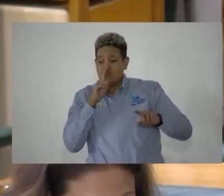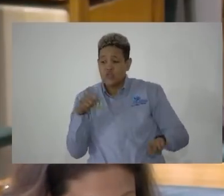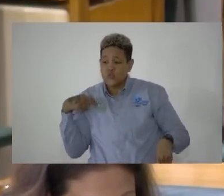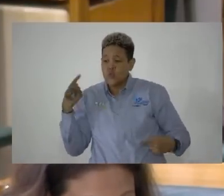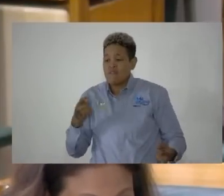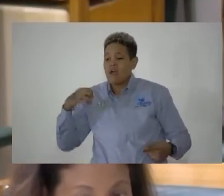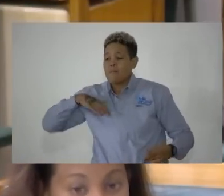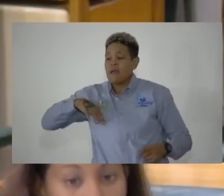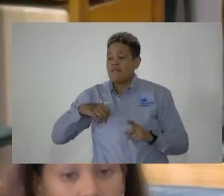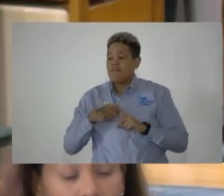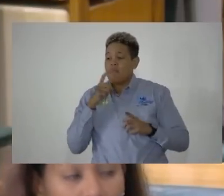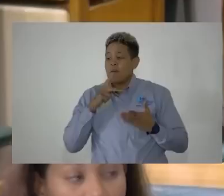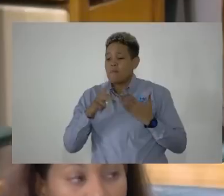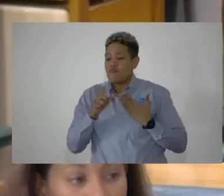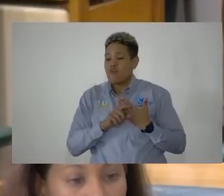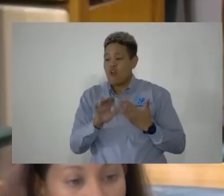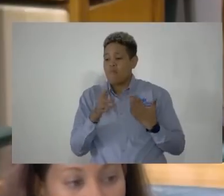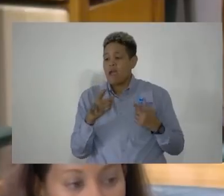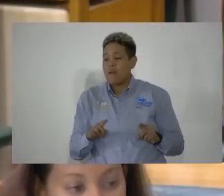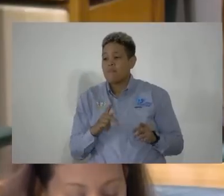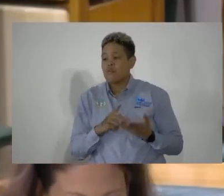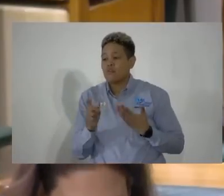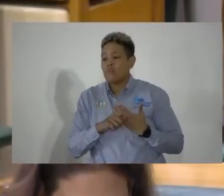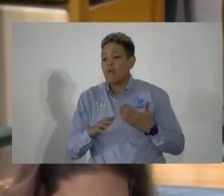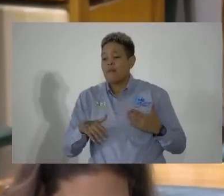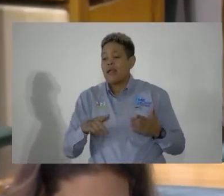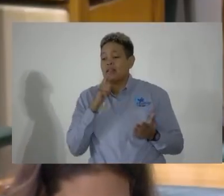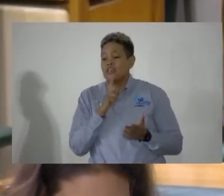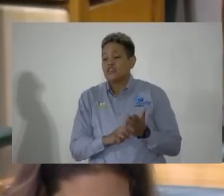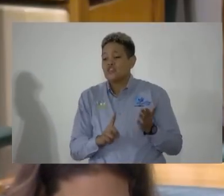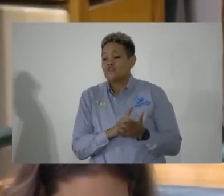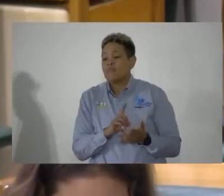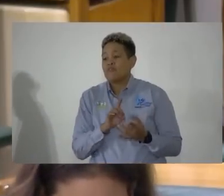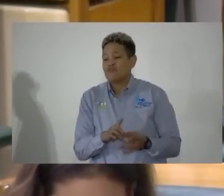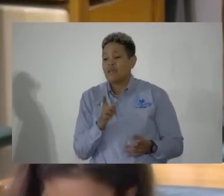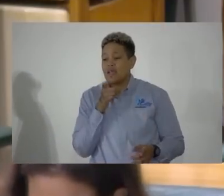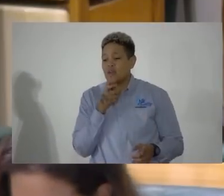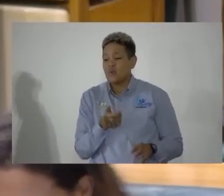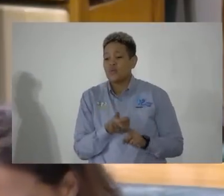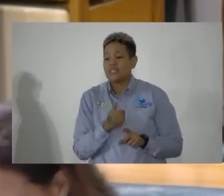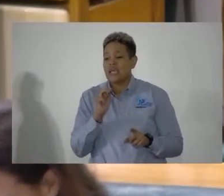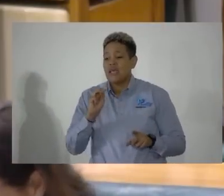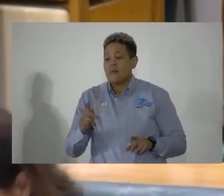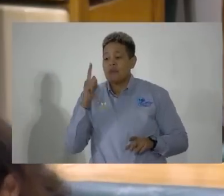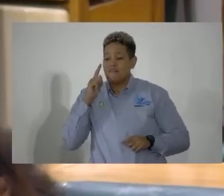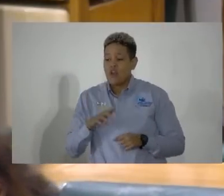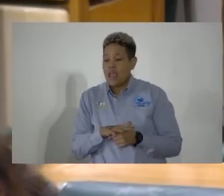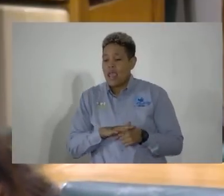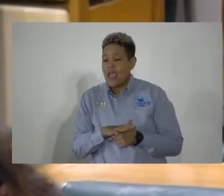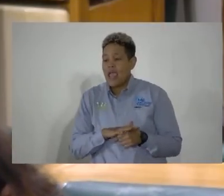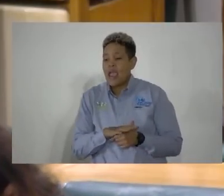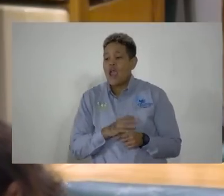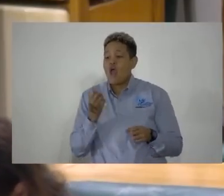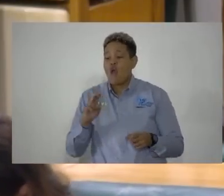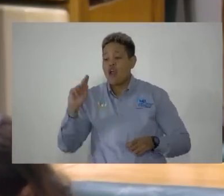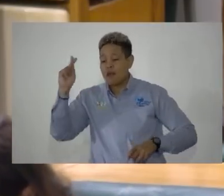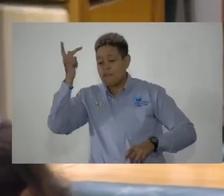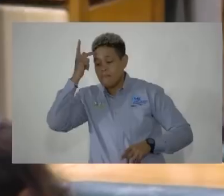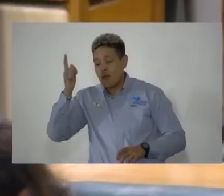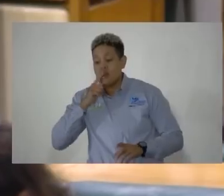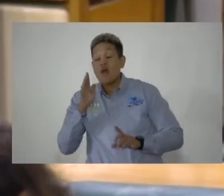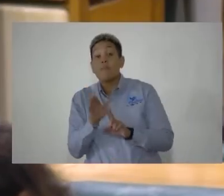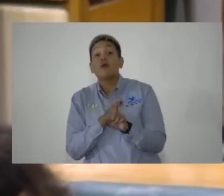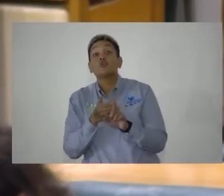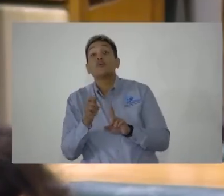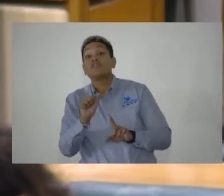benefited from the program. The program does not discriminate based on who is the MP for the area or the political persuasion